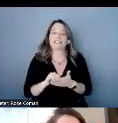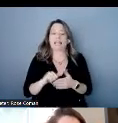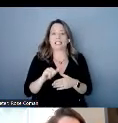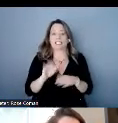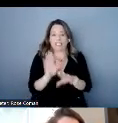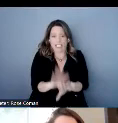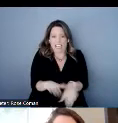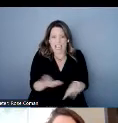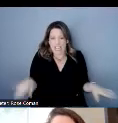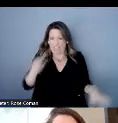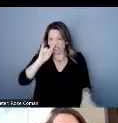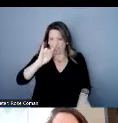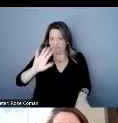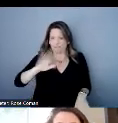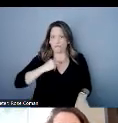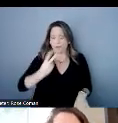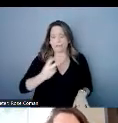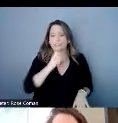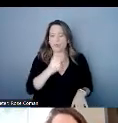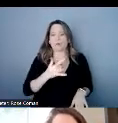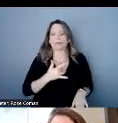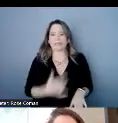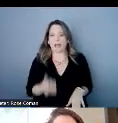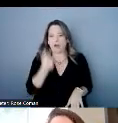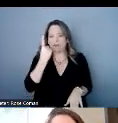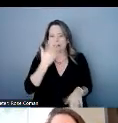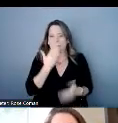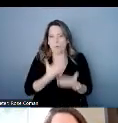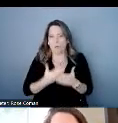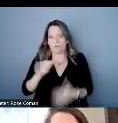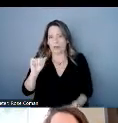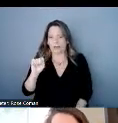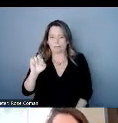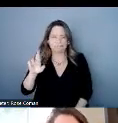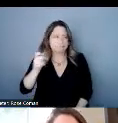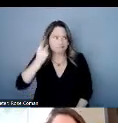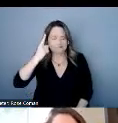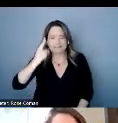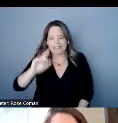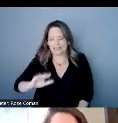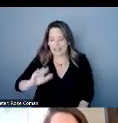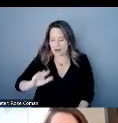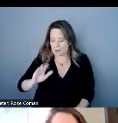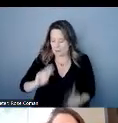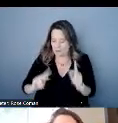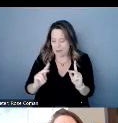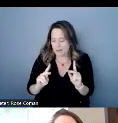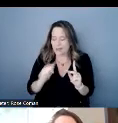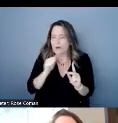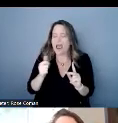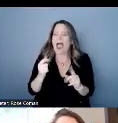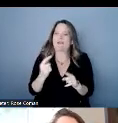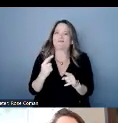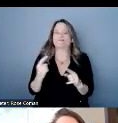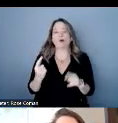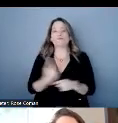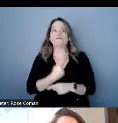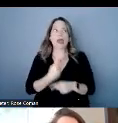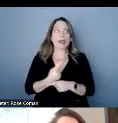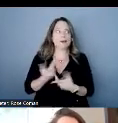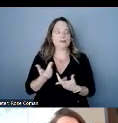recognition so like tiny human beings it makes sense they don't have regular speech patterns they're still learning how to talk um